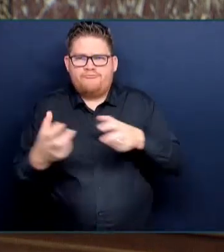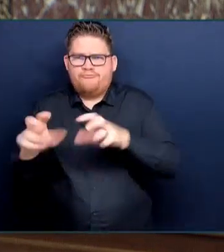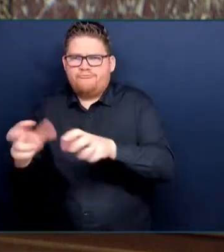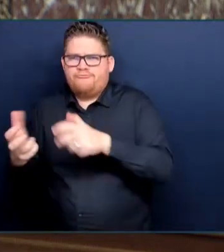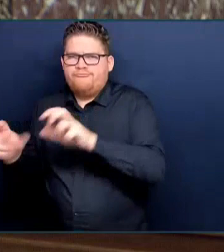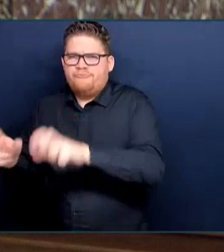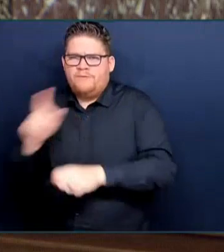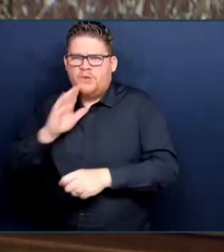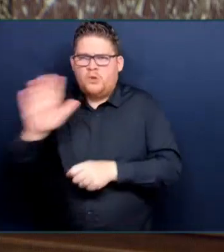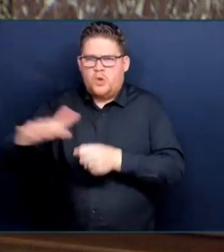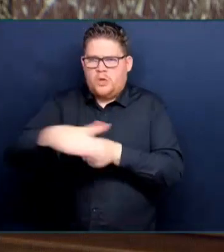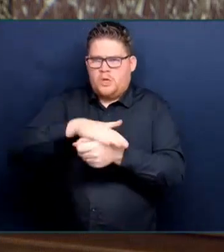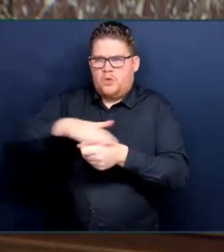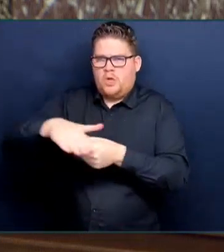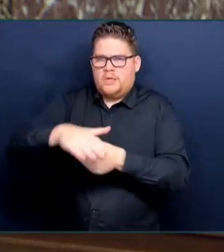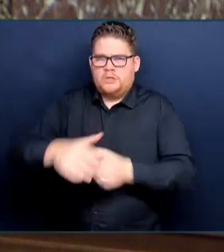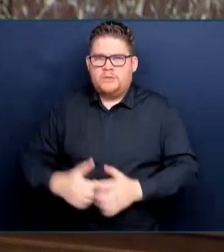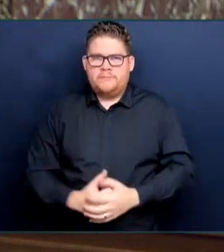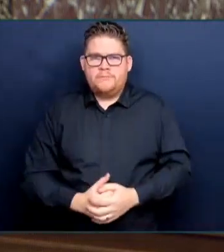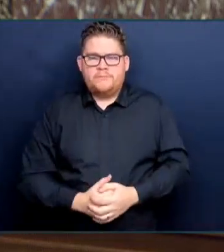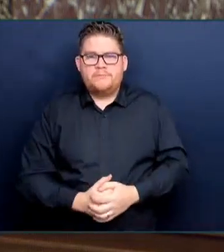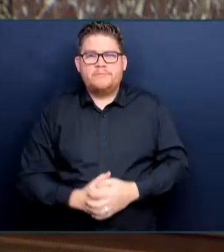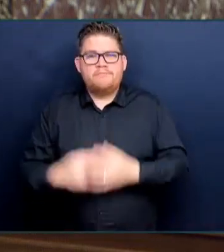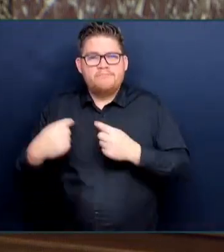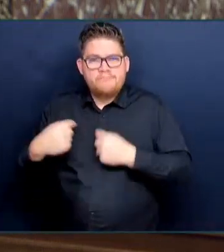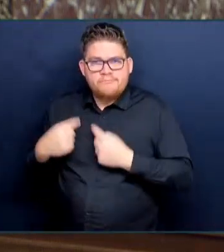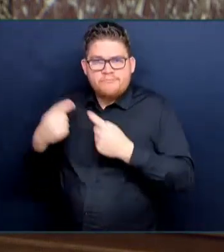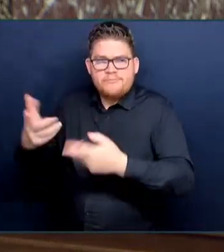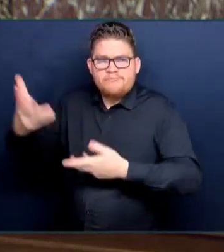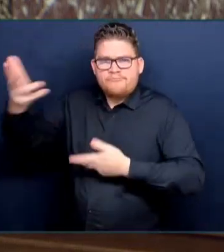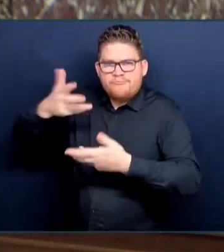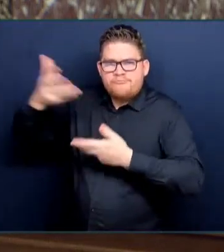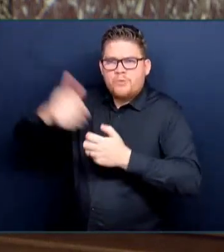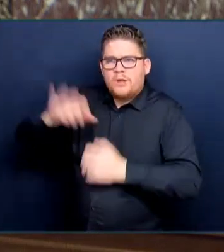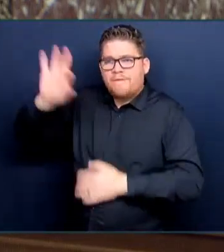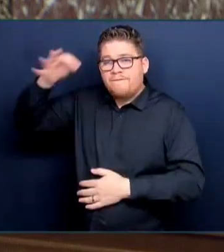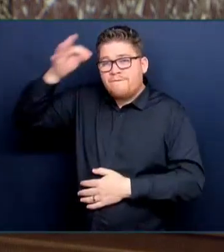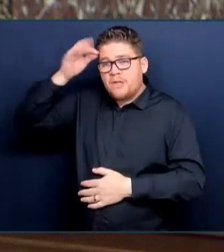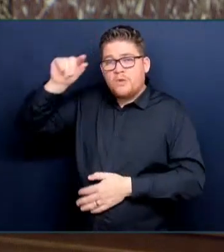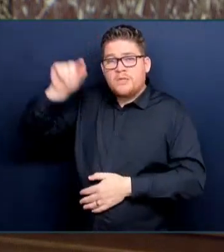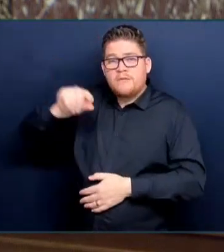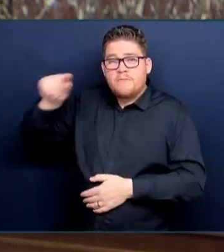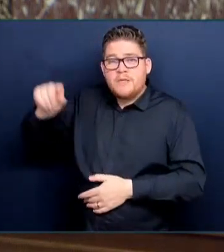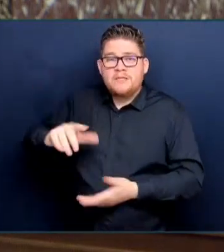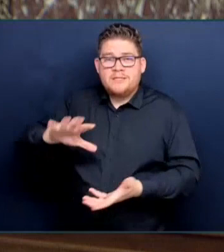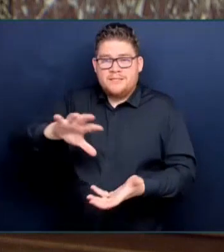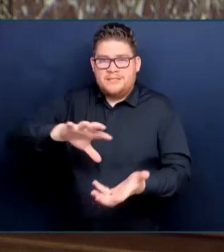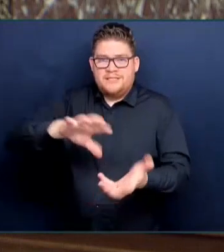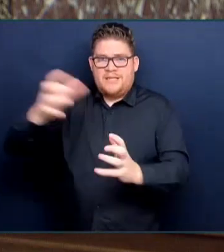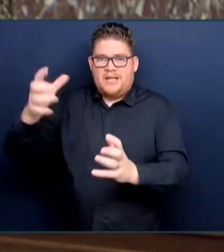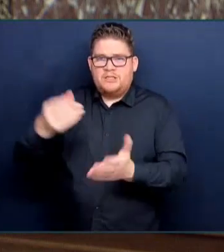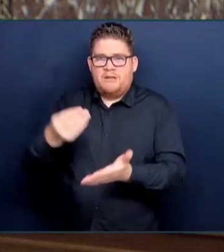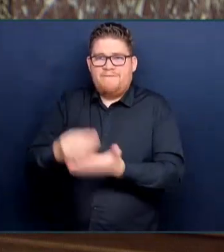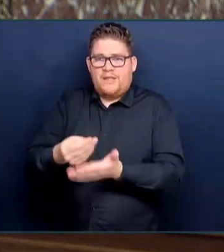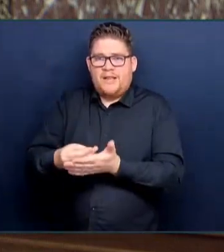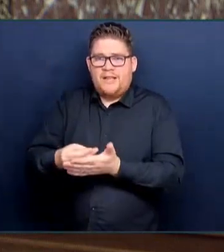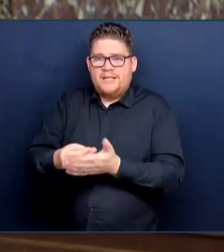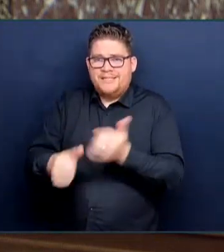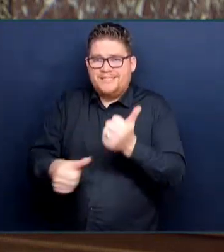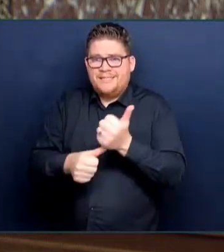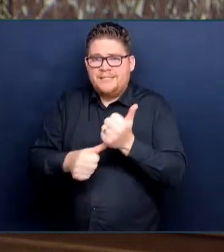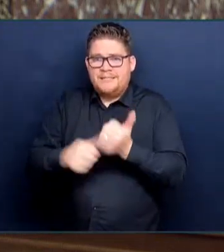government on disaster financial assistance. We have spent hundreds of millions of dollars on the West Fraser Road, for example, to in fact